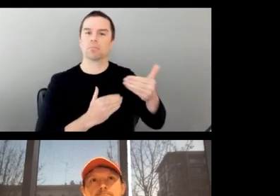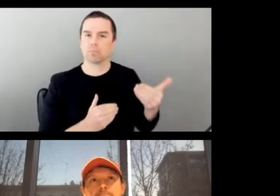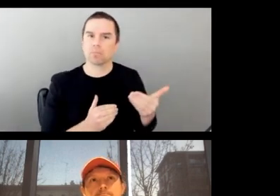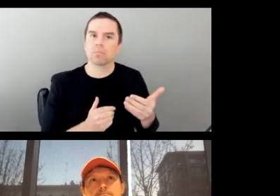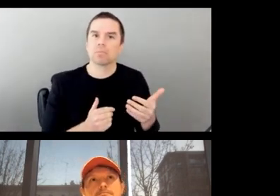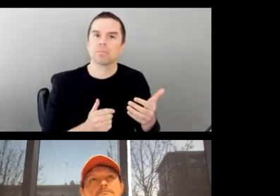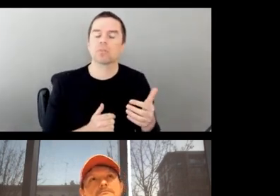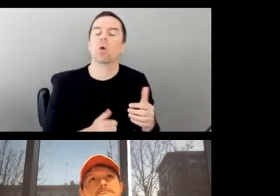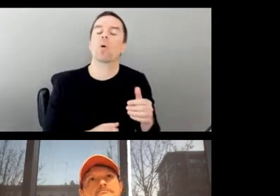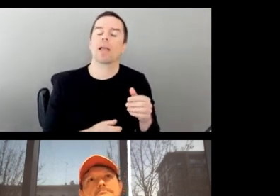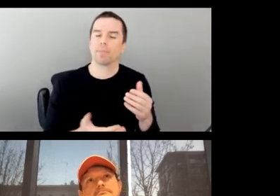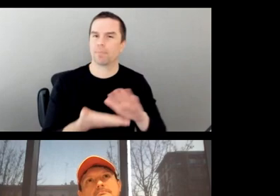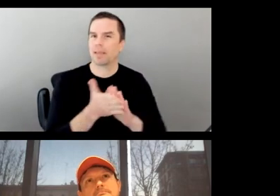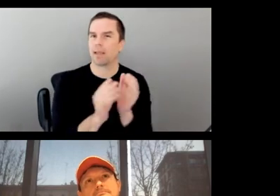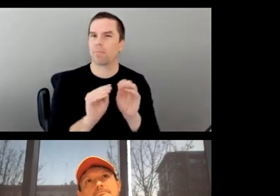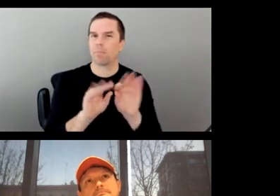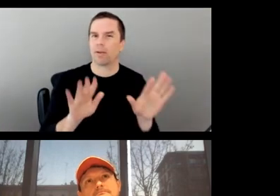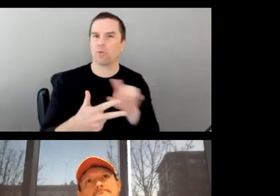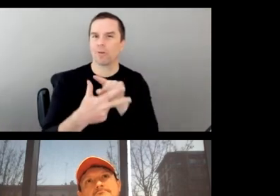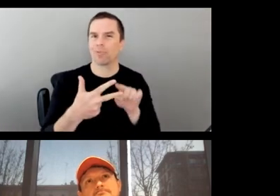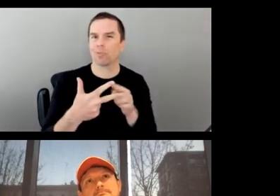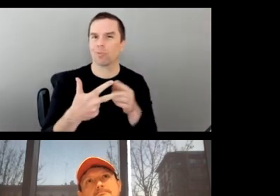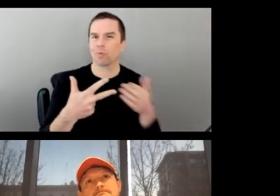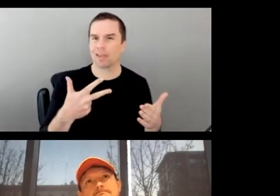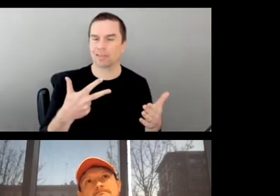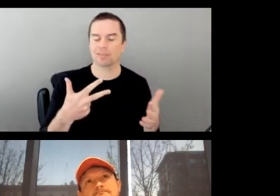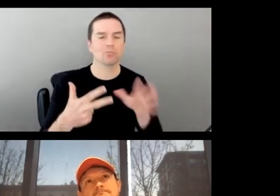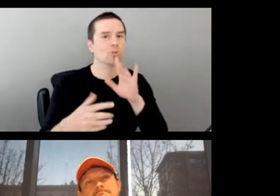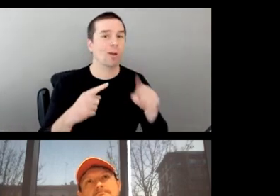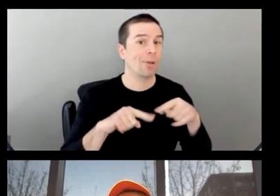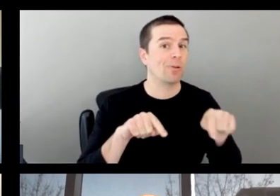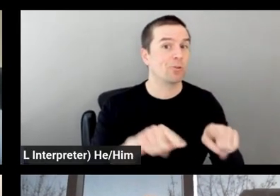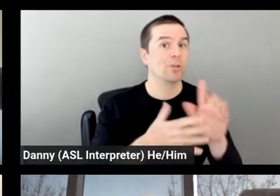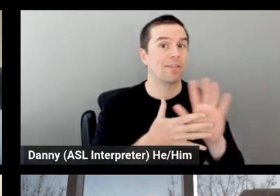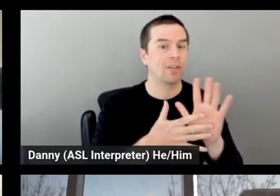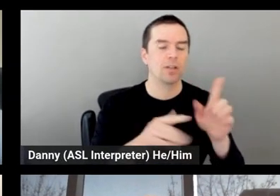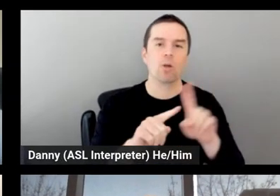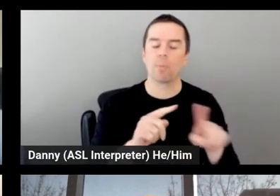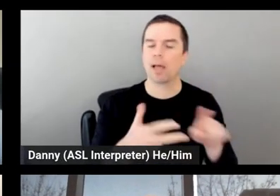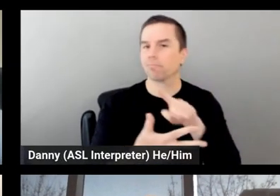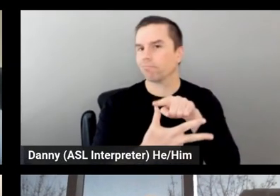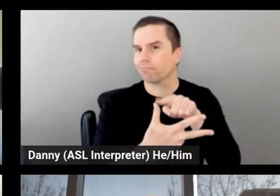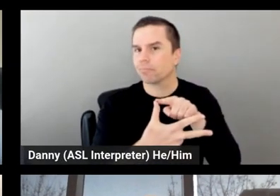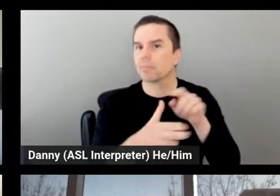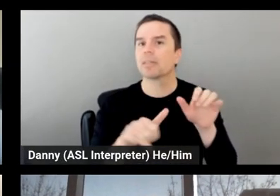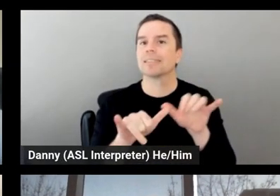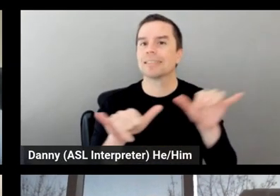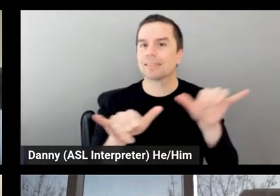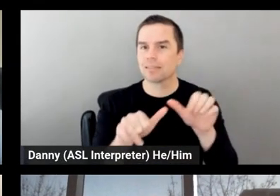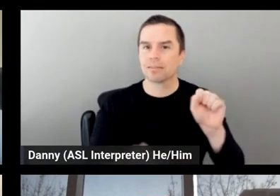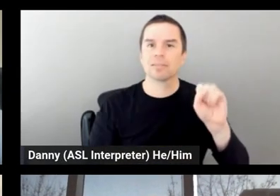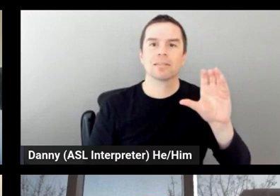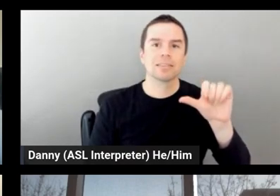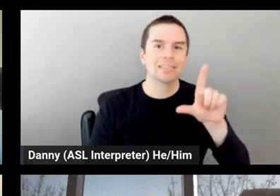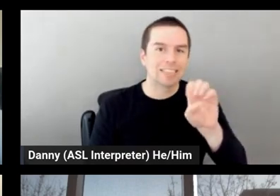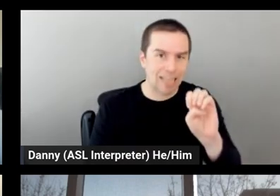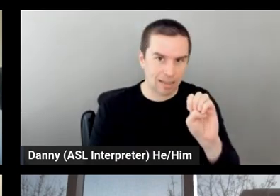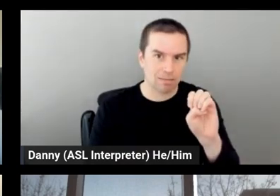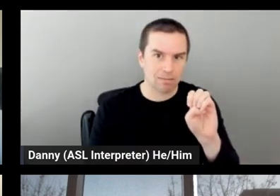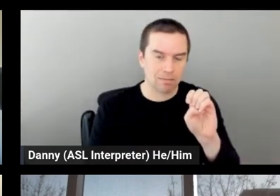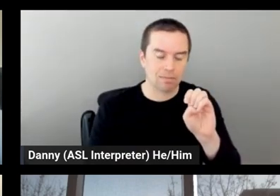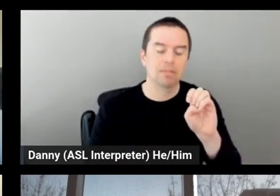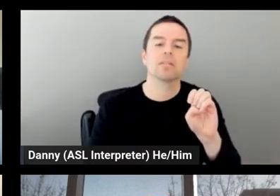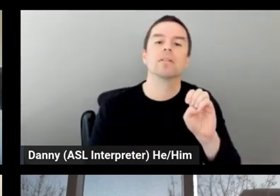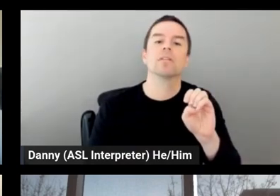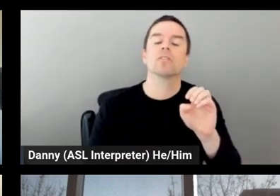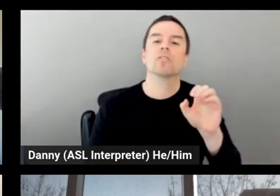already even in the video, but scale. You know, the spiky nature of Formula One